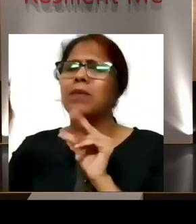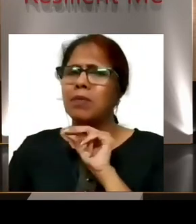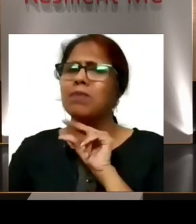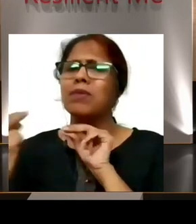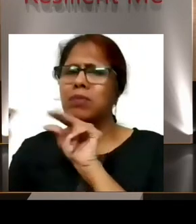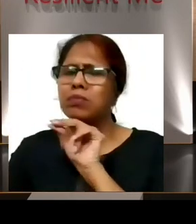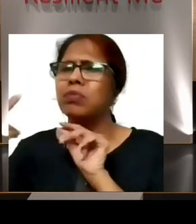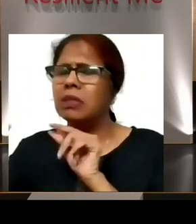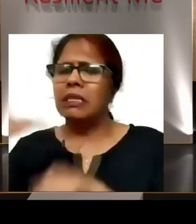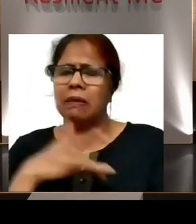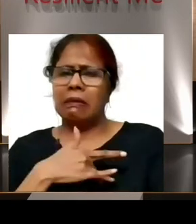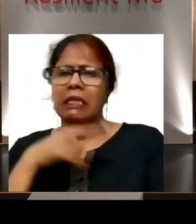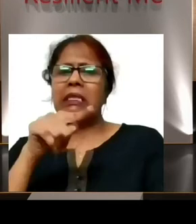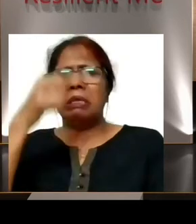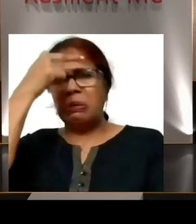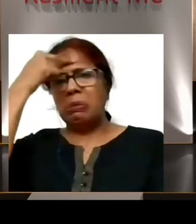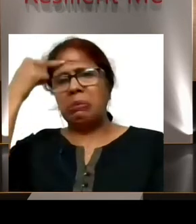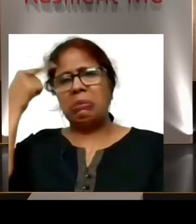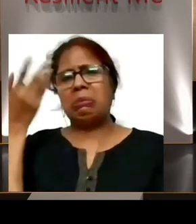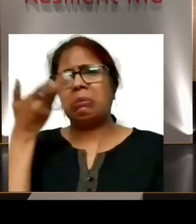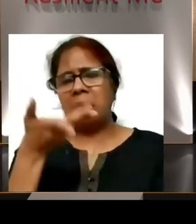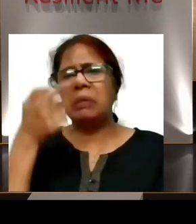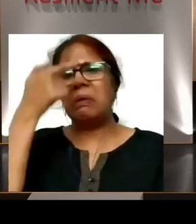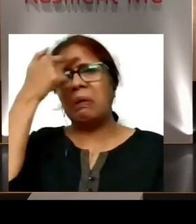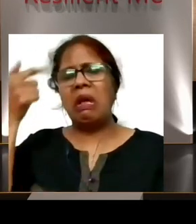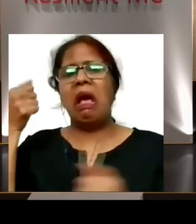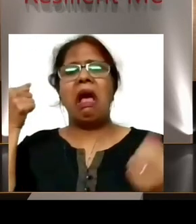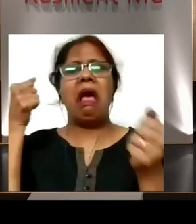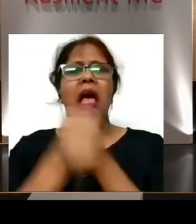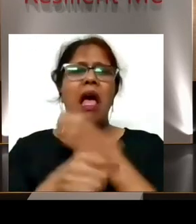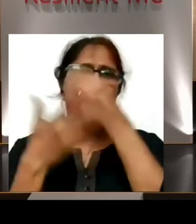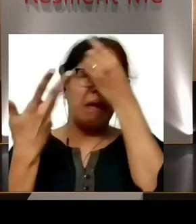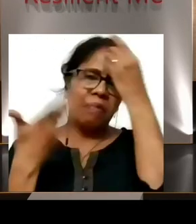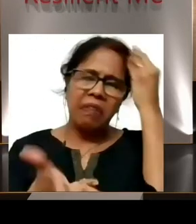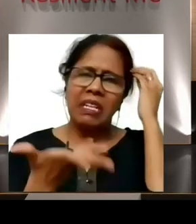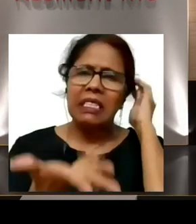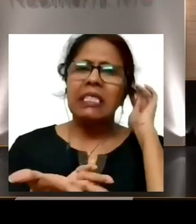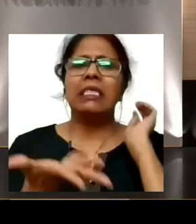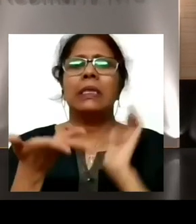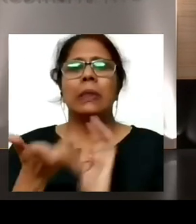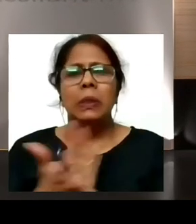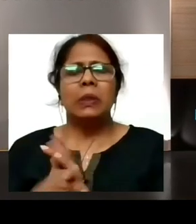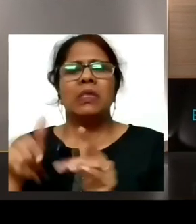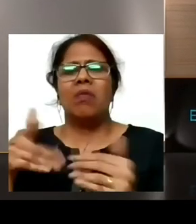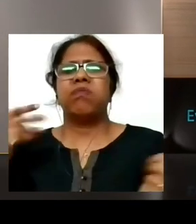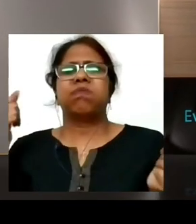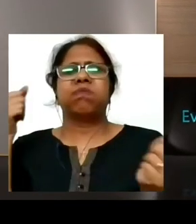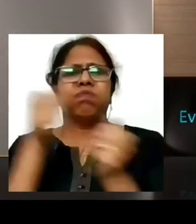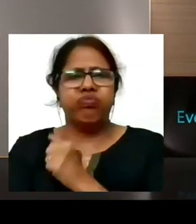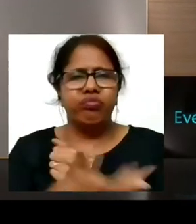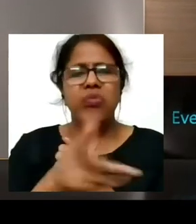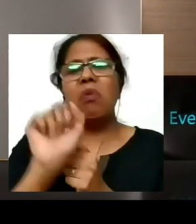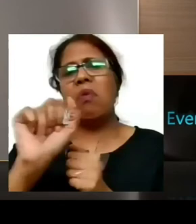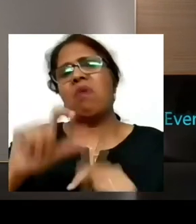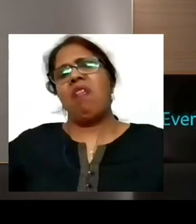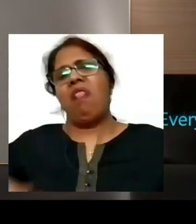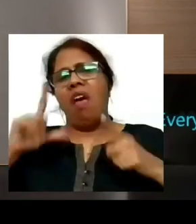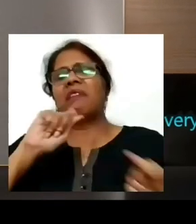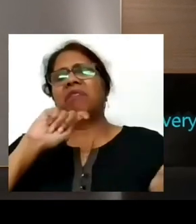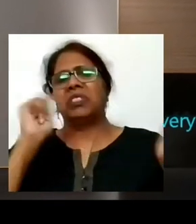you know, it wasn't my destiny to, think, meet with an accident. Or how this injury is going to change my life.